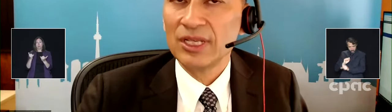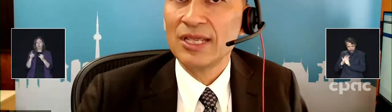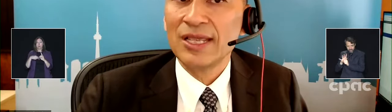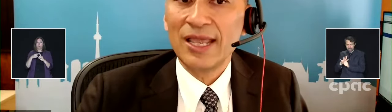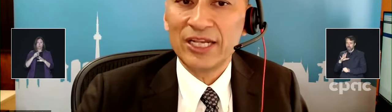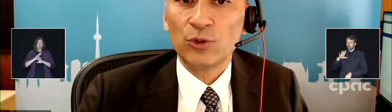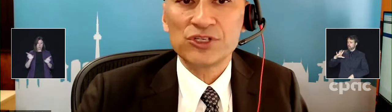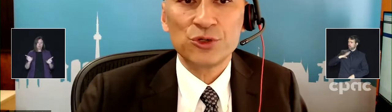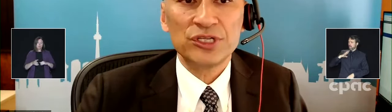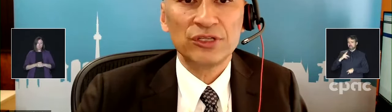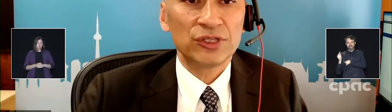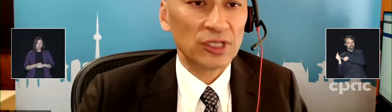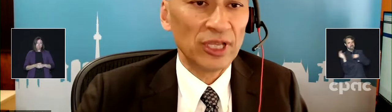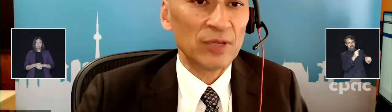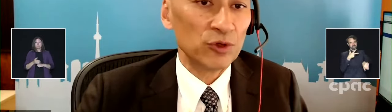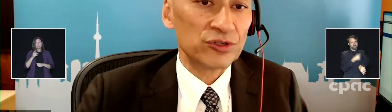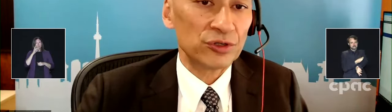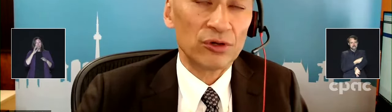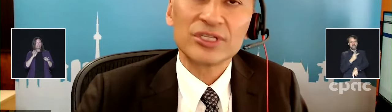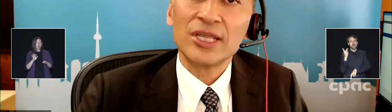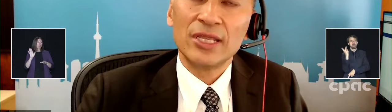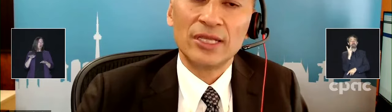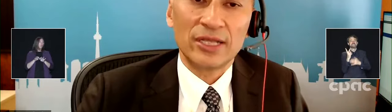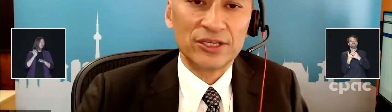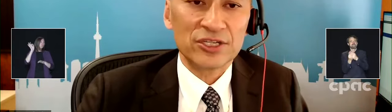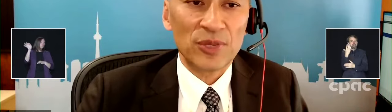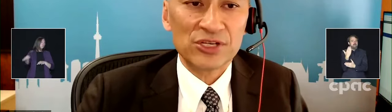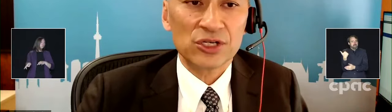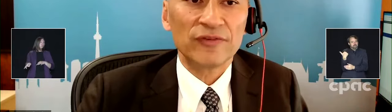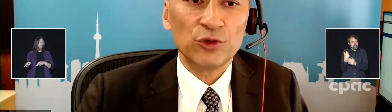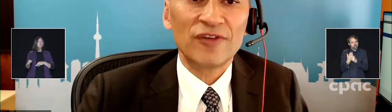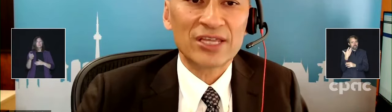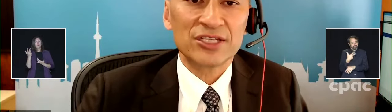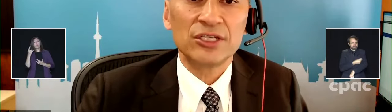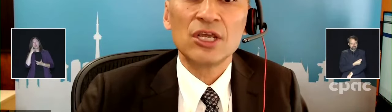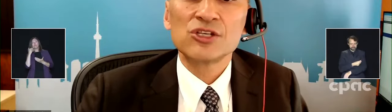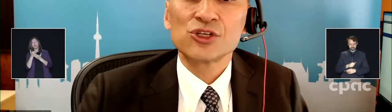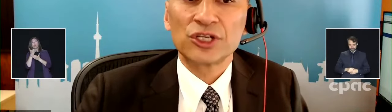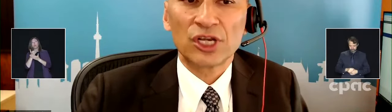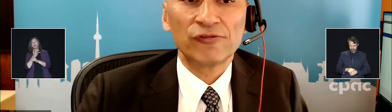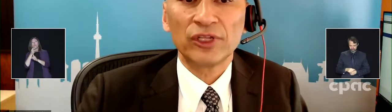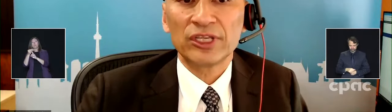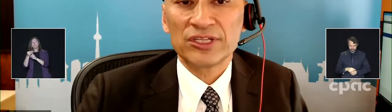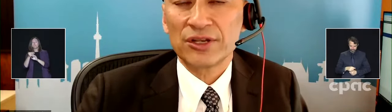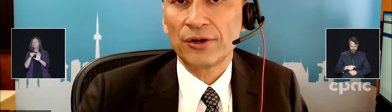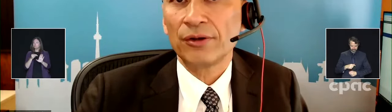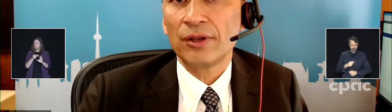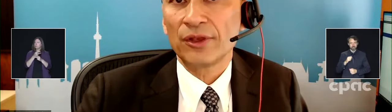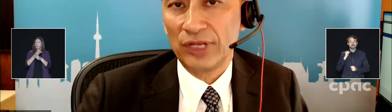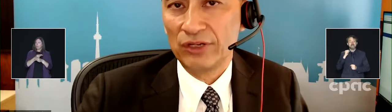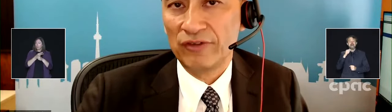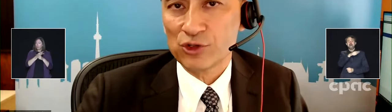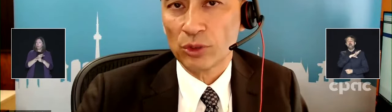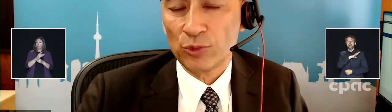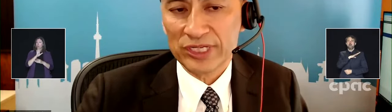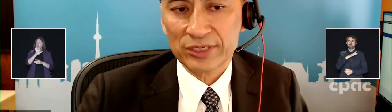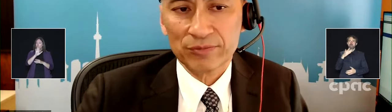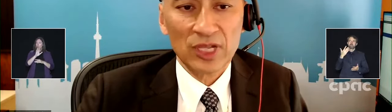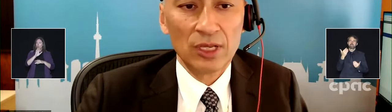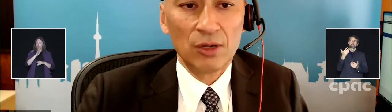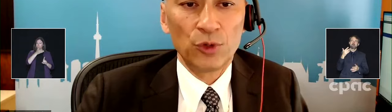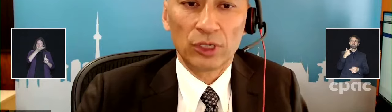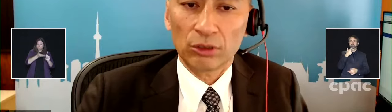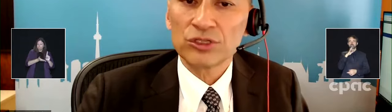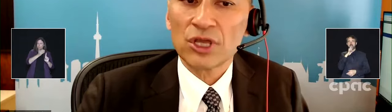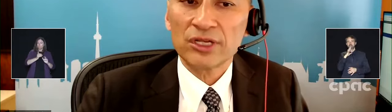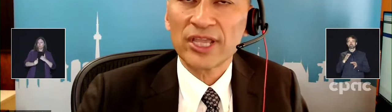vaccine. Anyone choosing to delay a booster dose in anticipation of a new vaccine should carefully consider their individual risk.